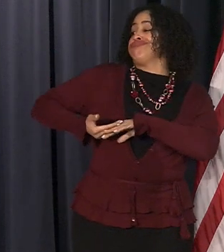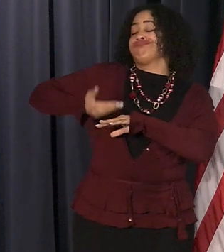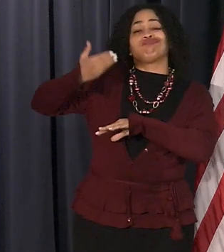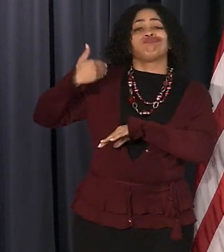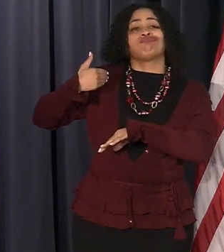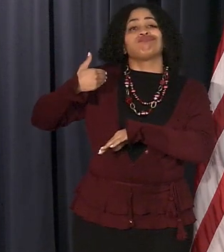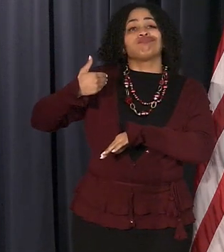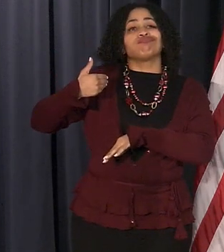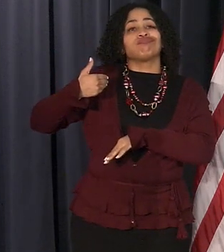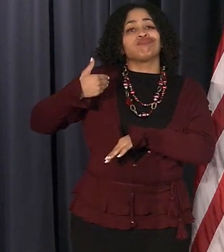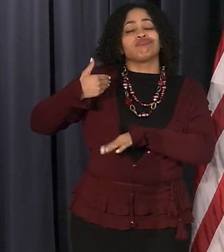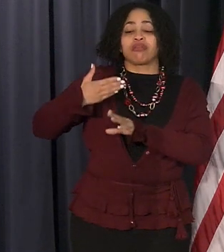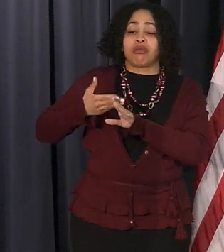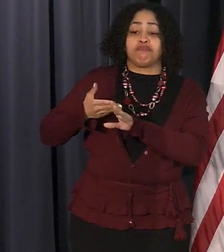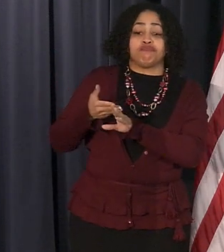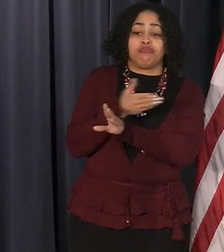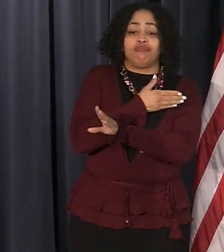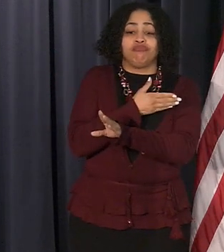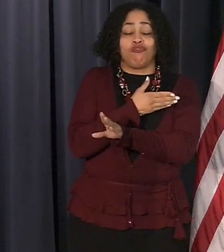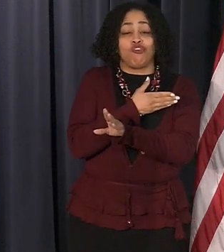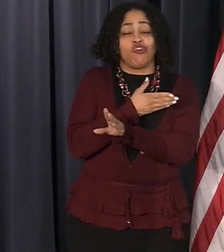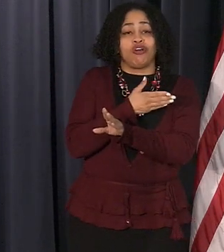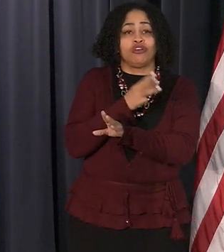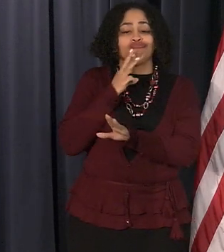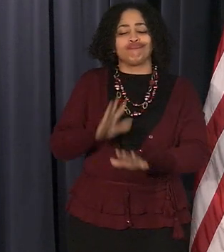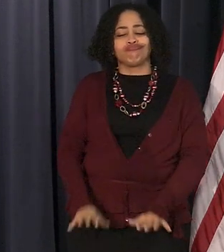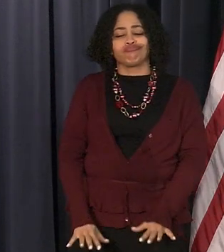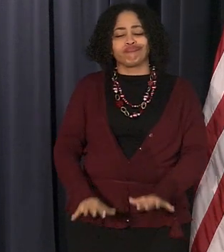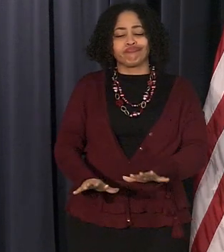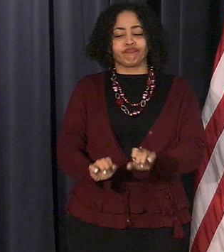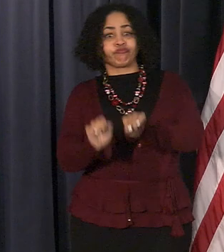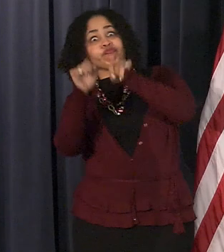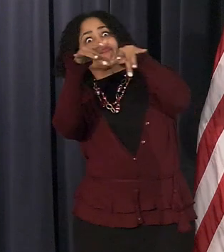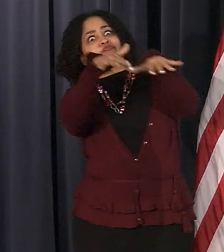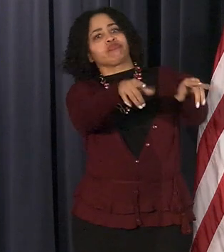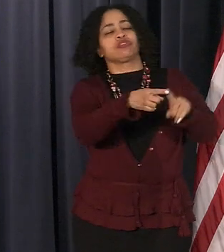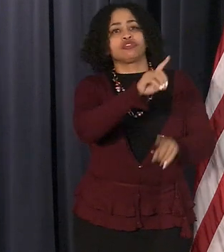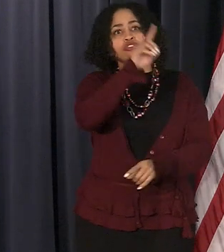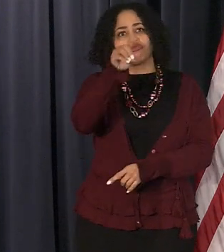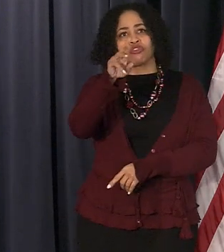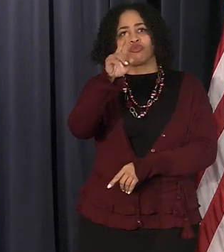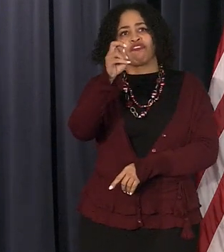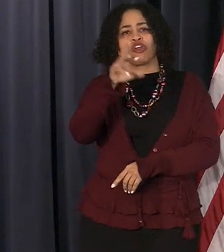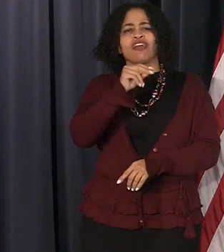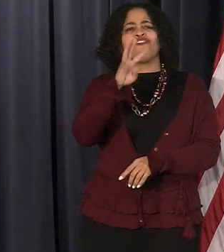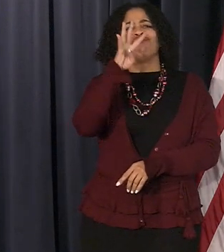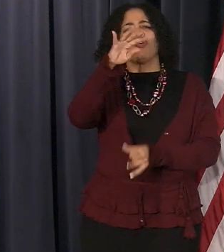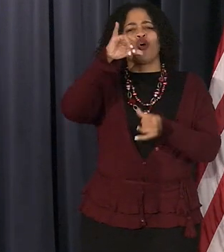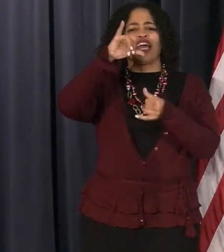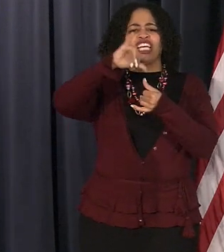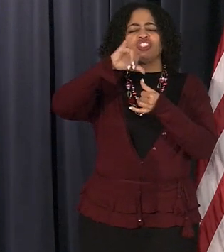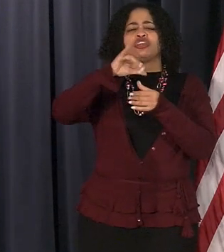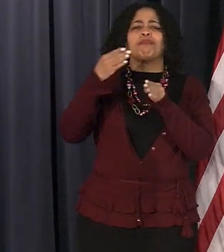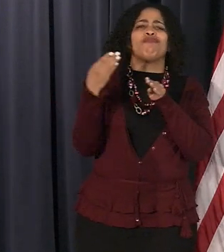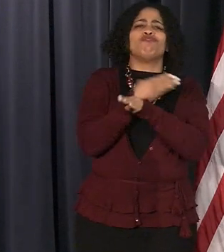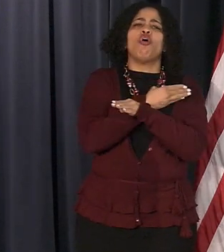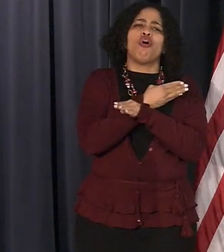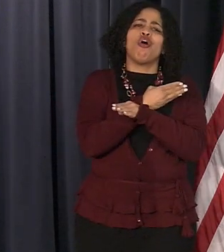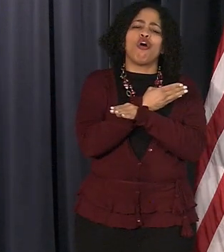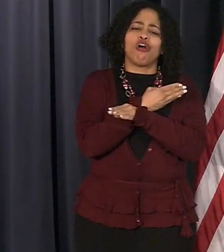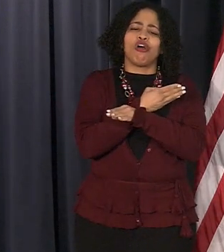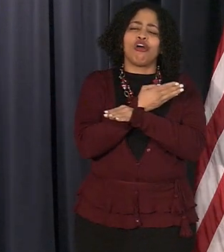sewage starts to spill into the detroit river but about four inches before it hits the basements and